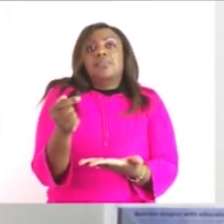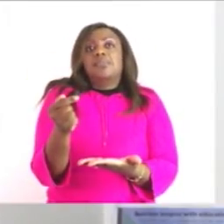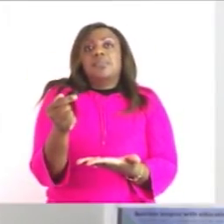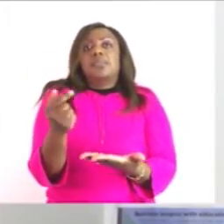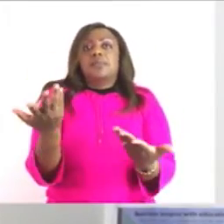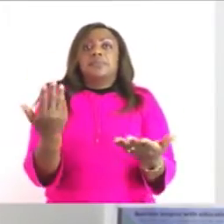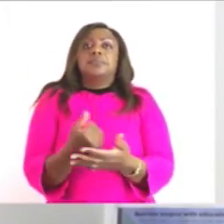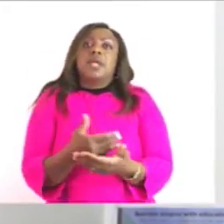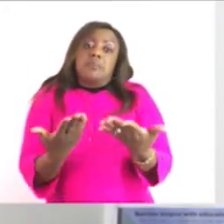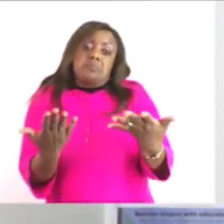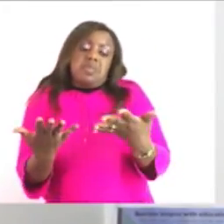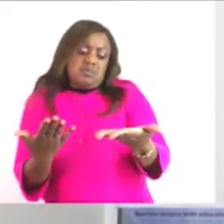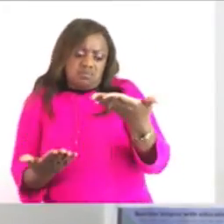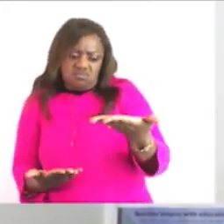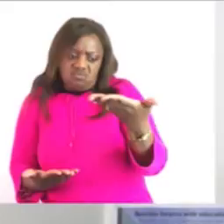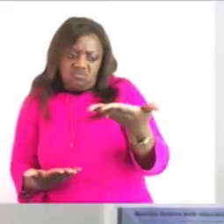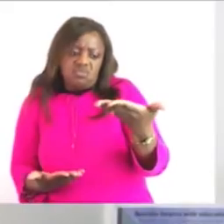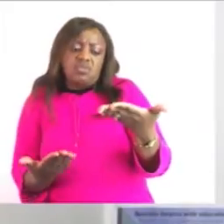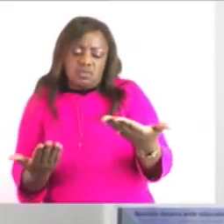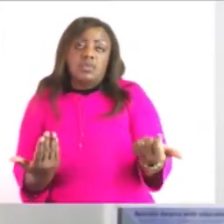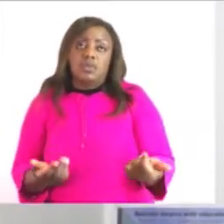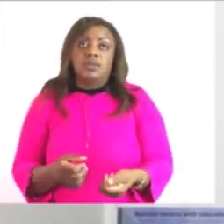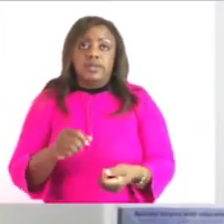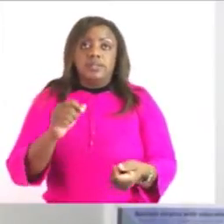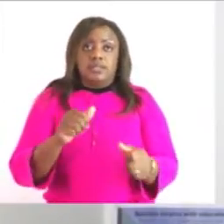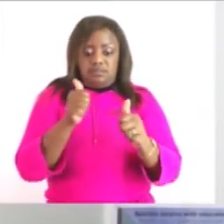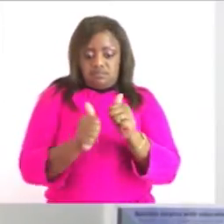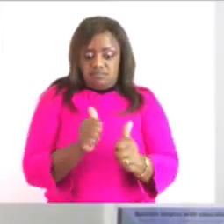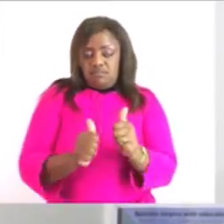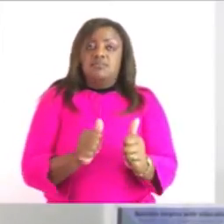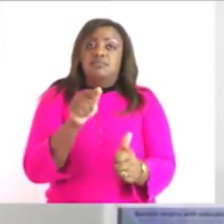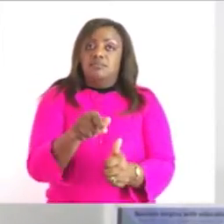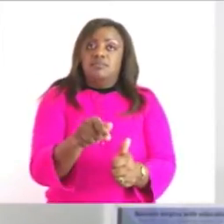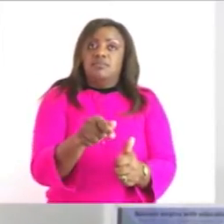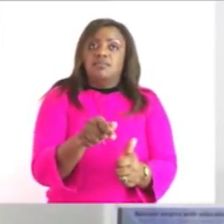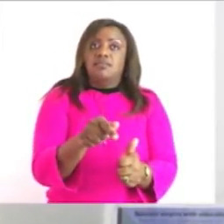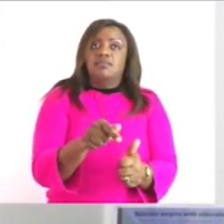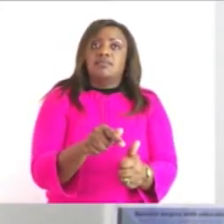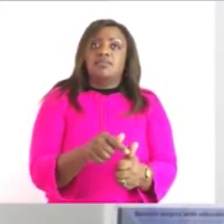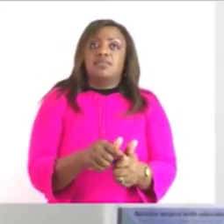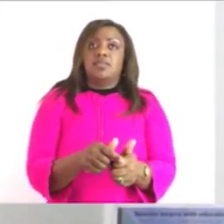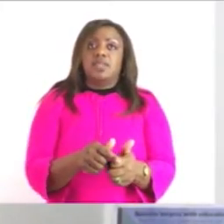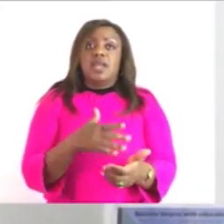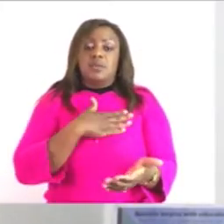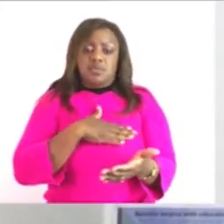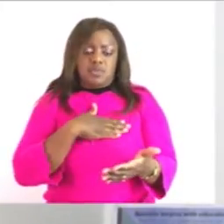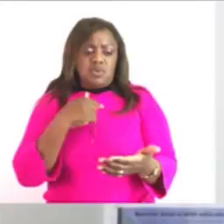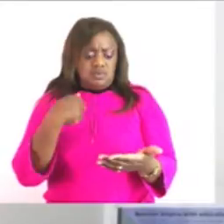grams somewhere there maybe 550 grams because when i felt it i could